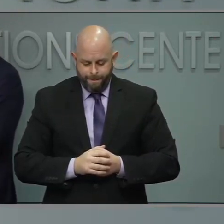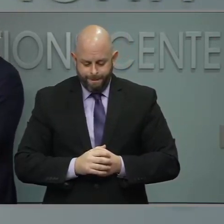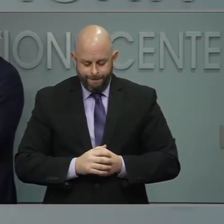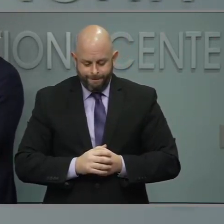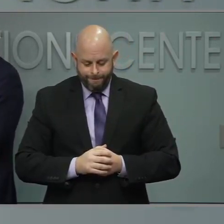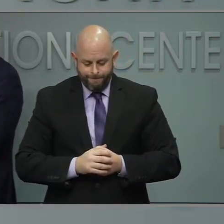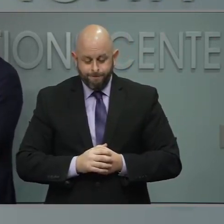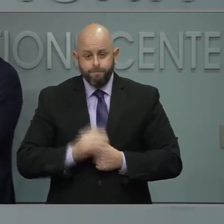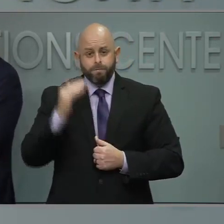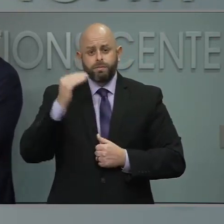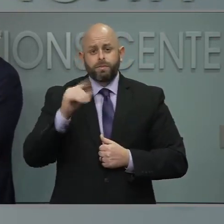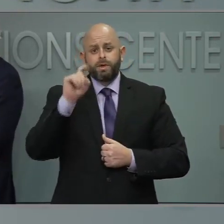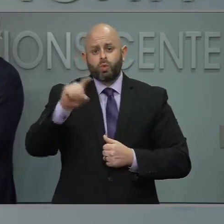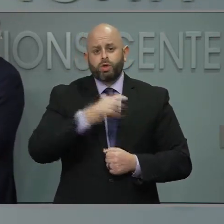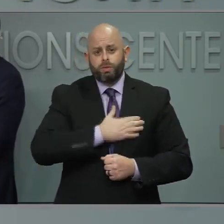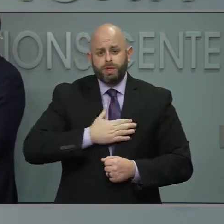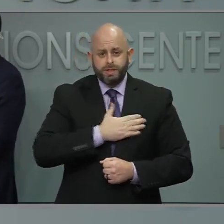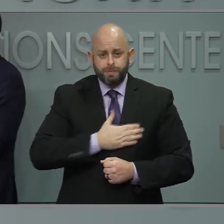Next question, please.